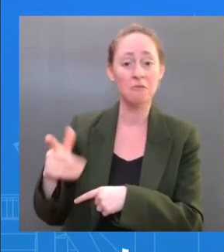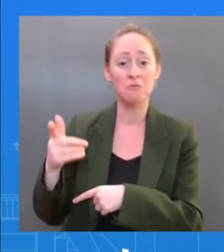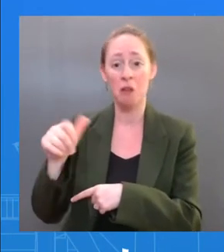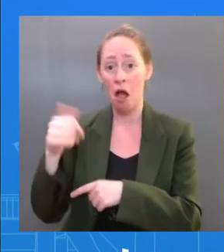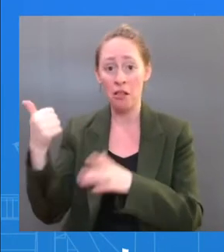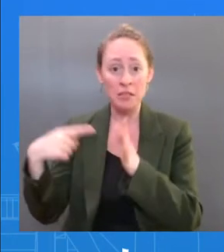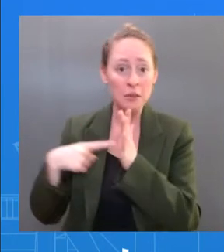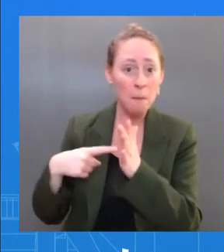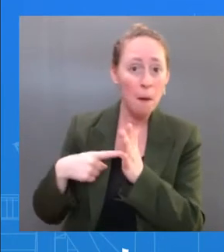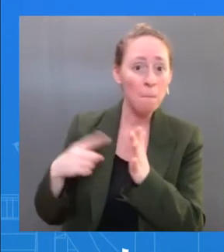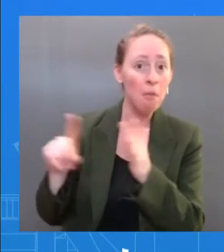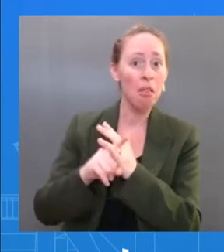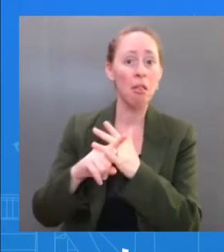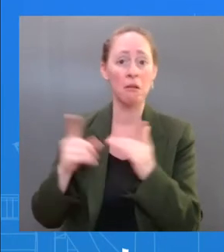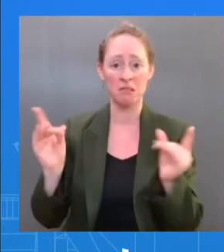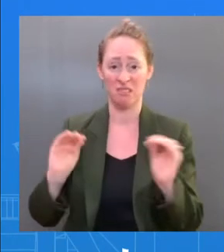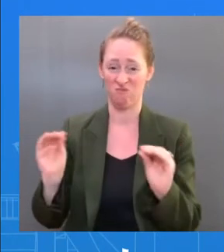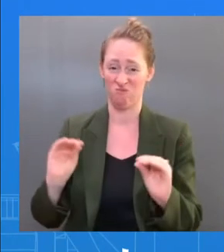And